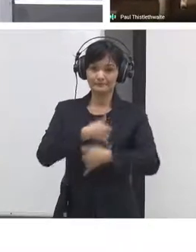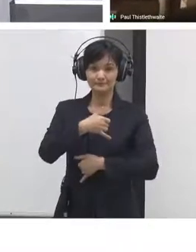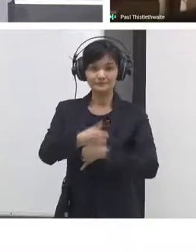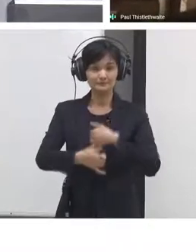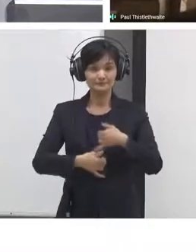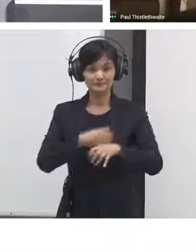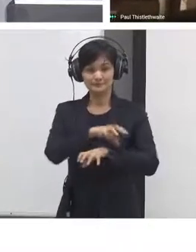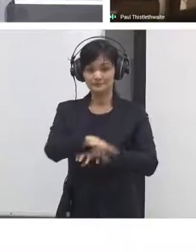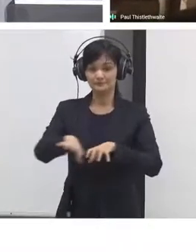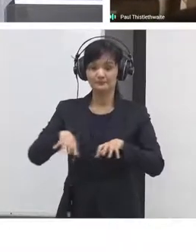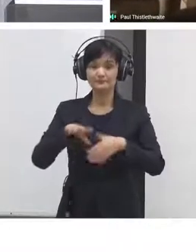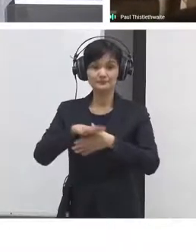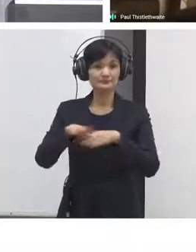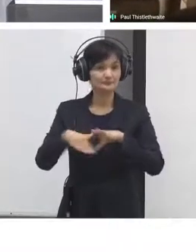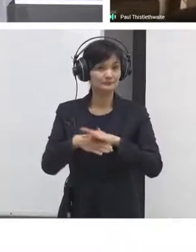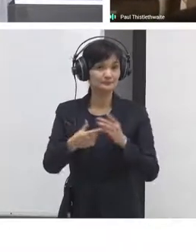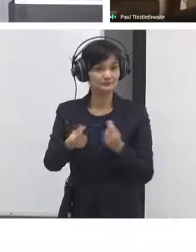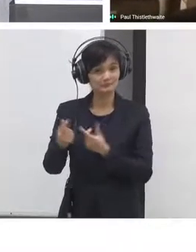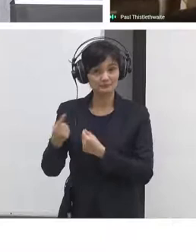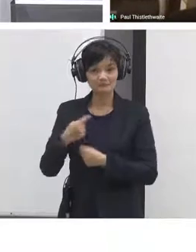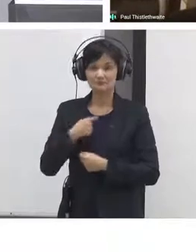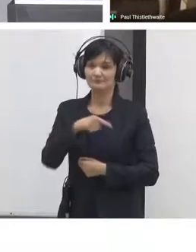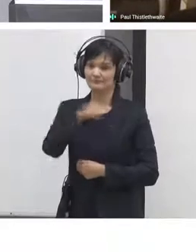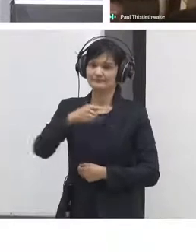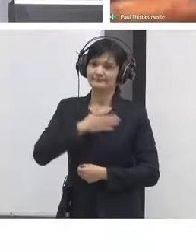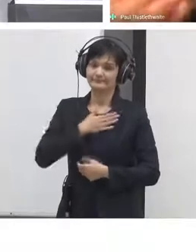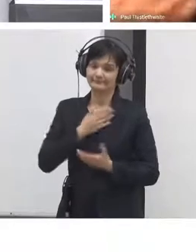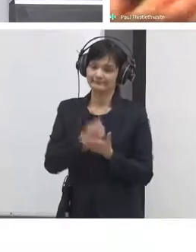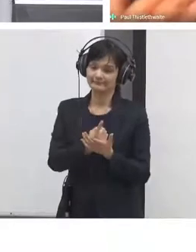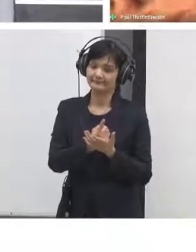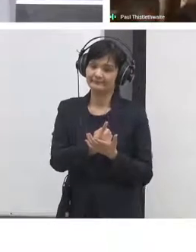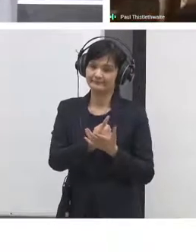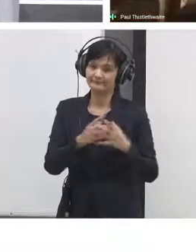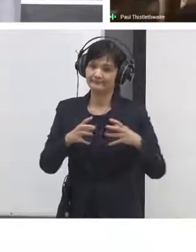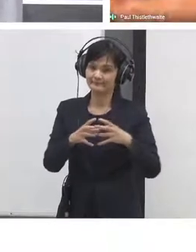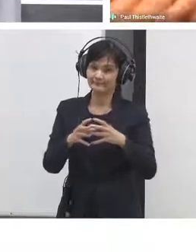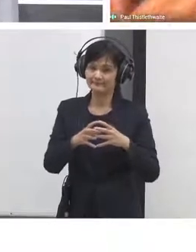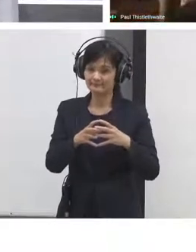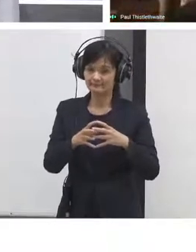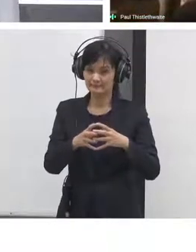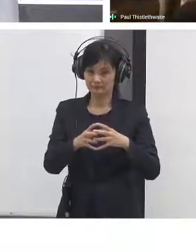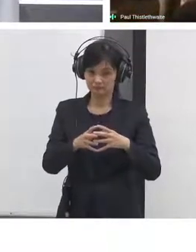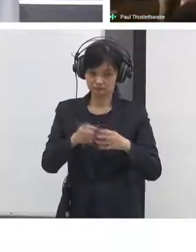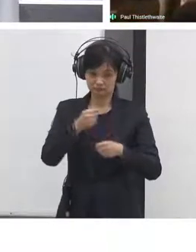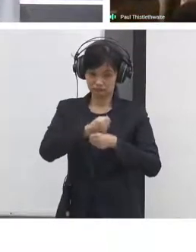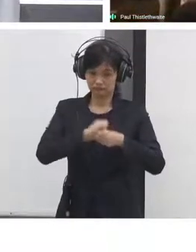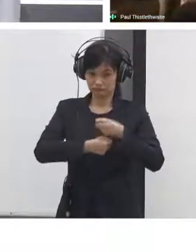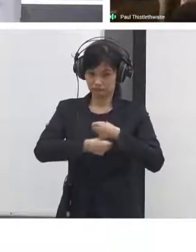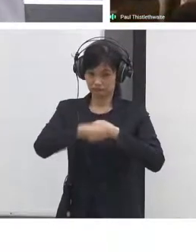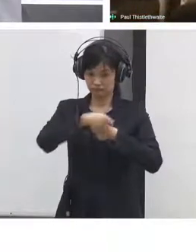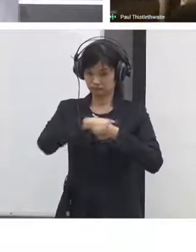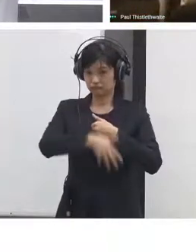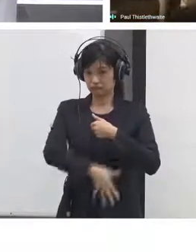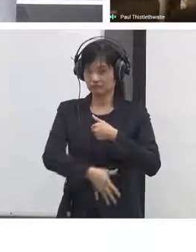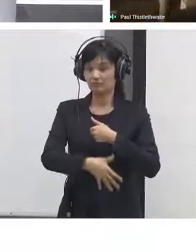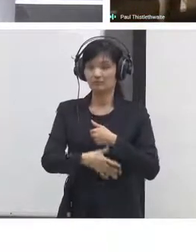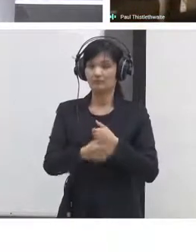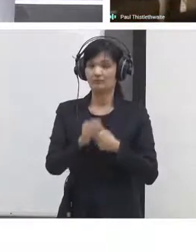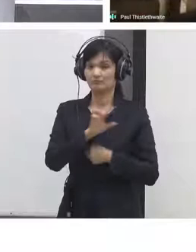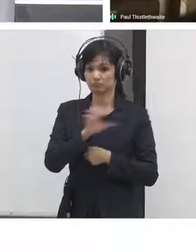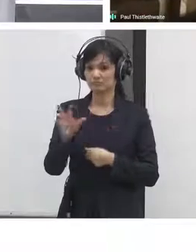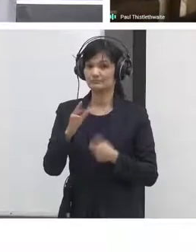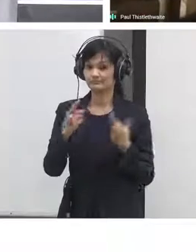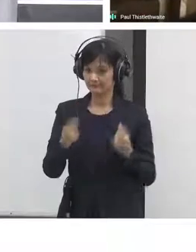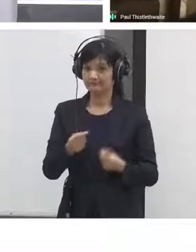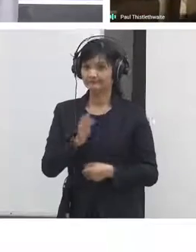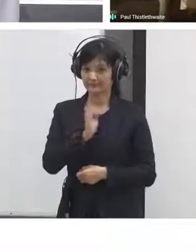immersed in and that's very hierarchical so we're probably all coming from companies that are working on hierarchical measures so it's not just